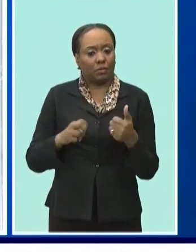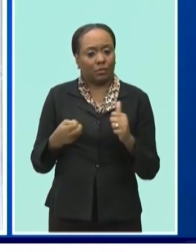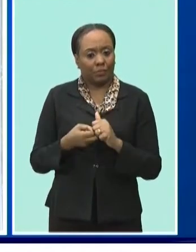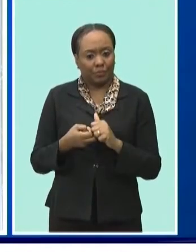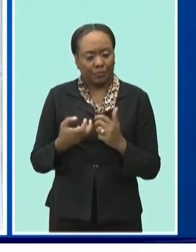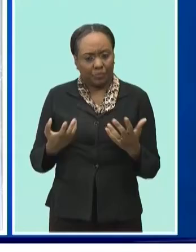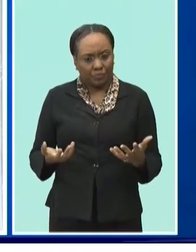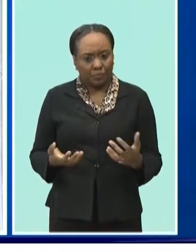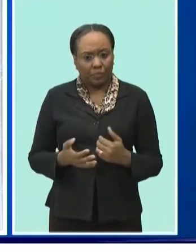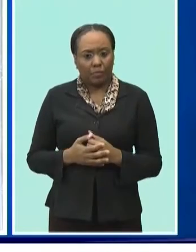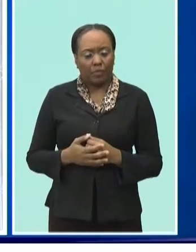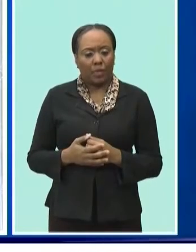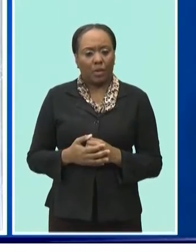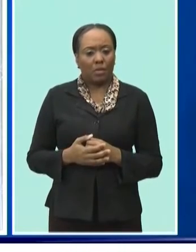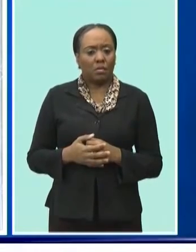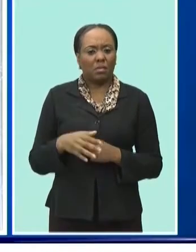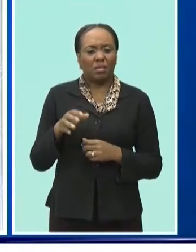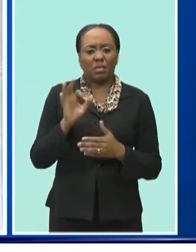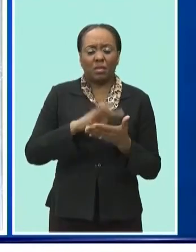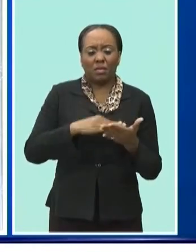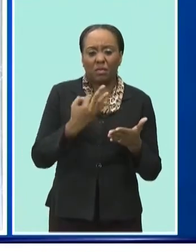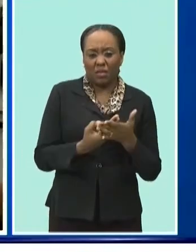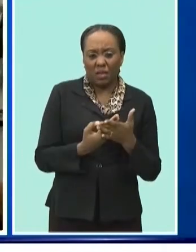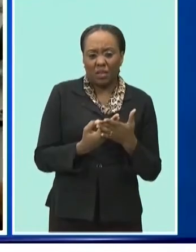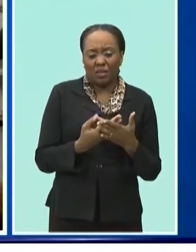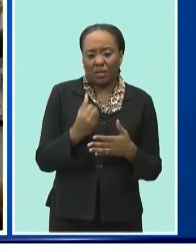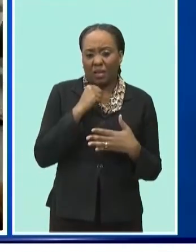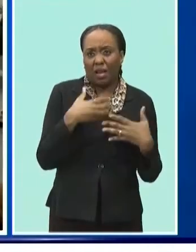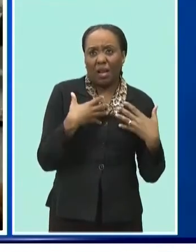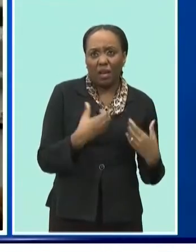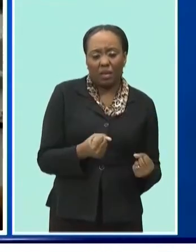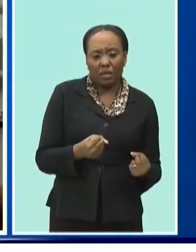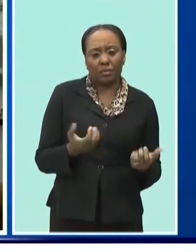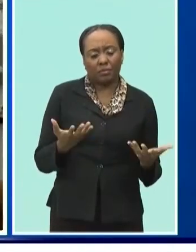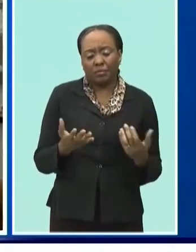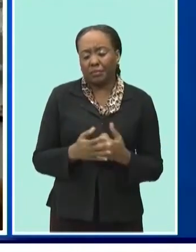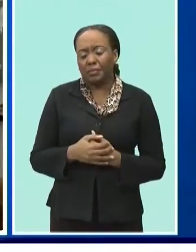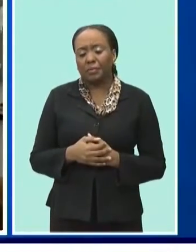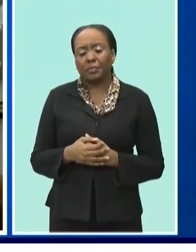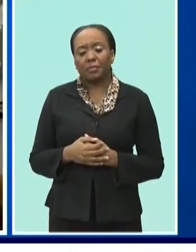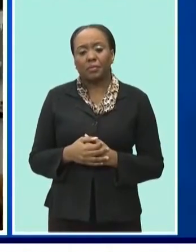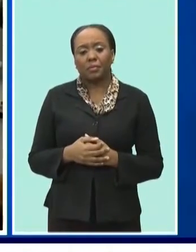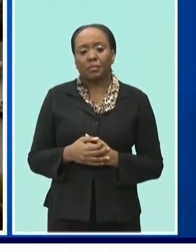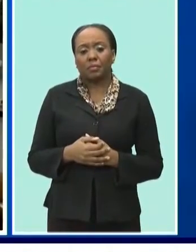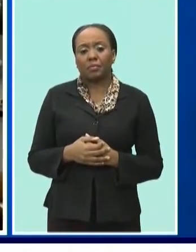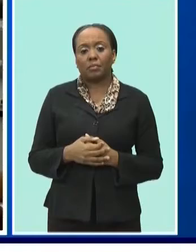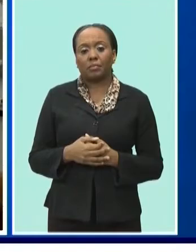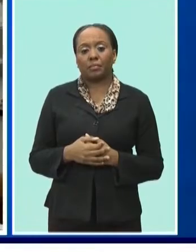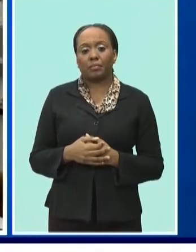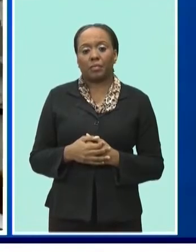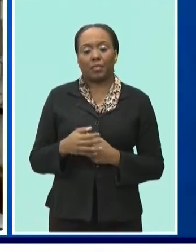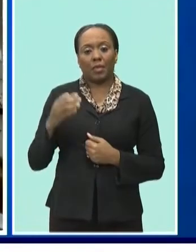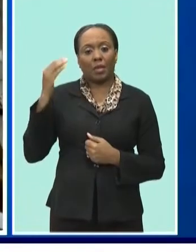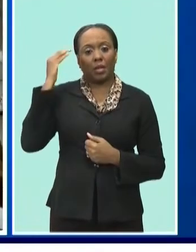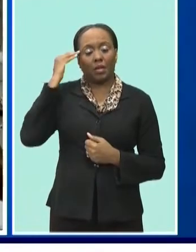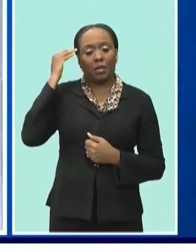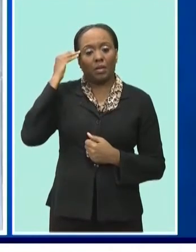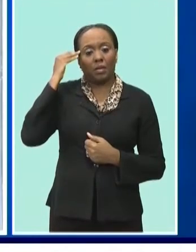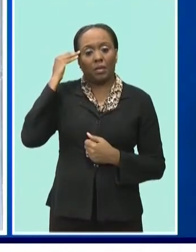that fried stuff presents. And this is the only outlet, as far as I know, the only